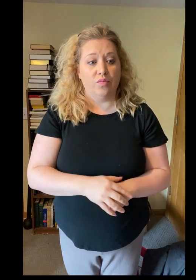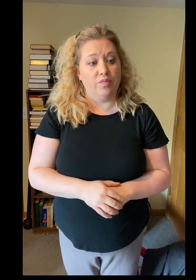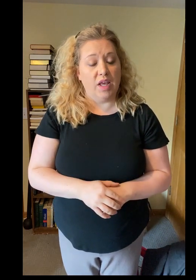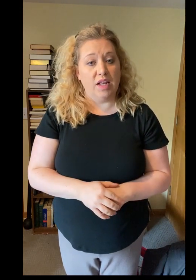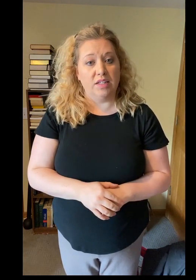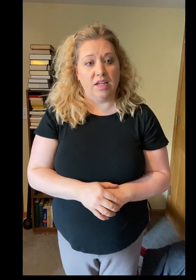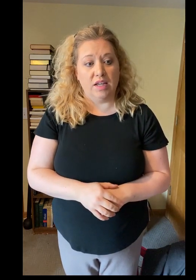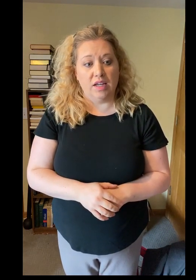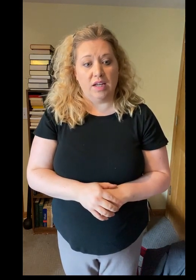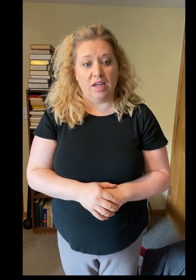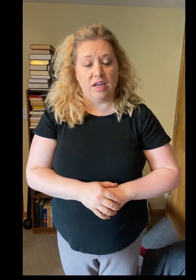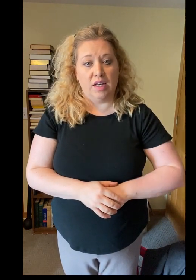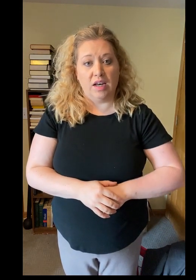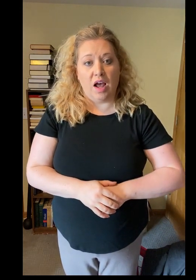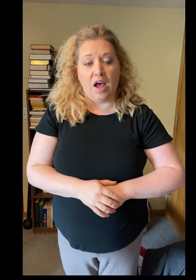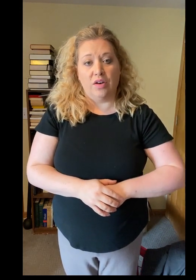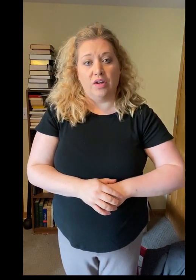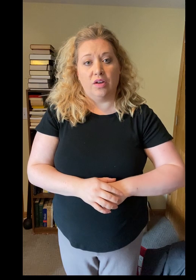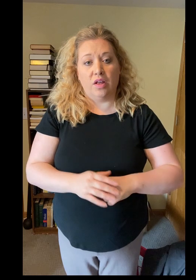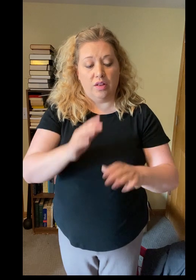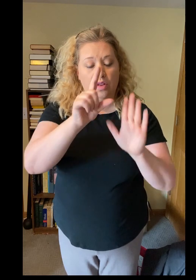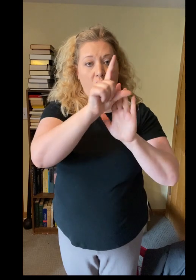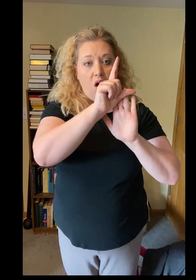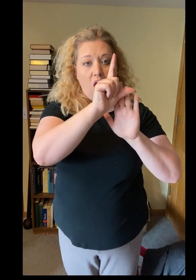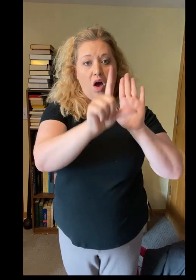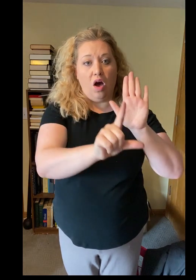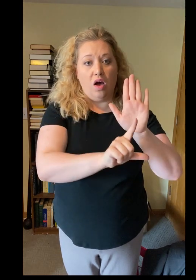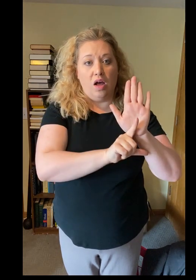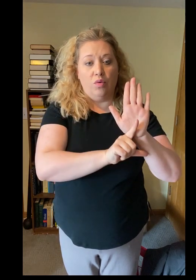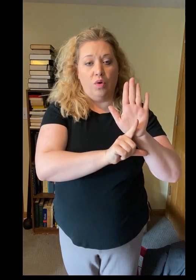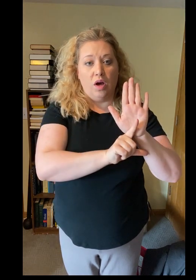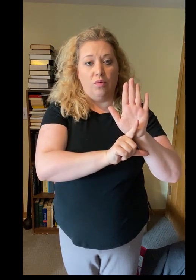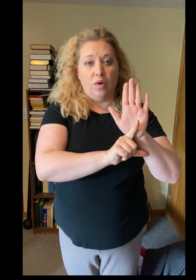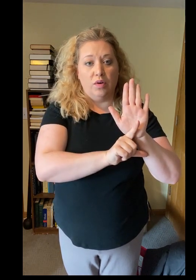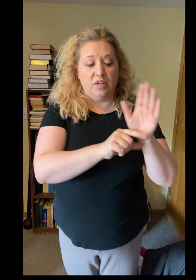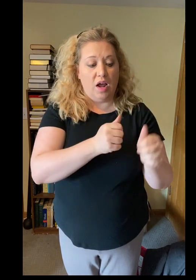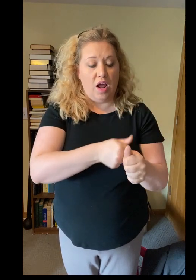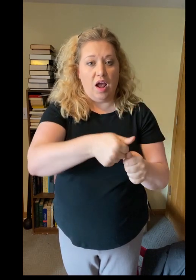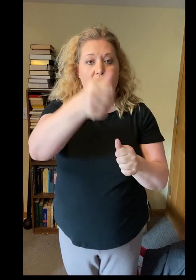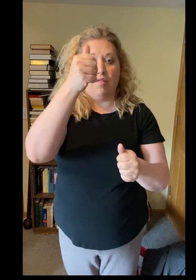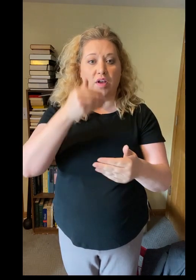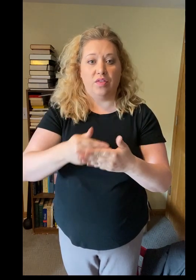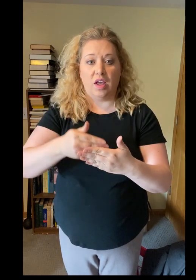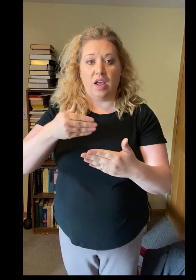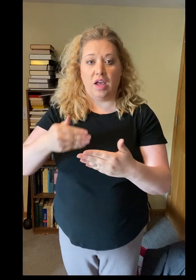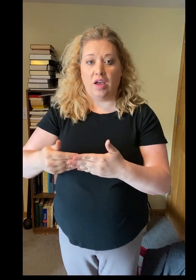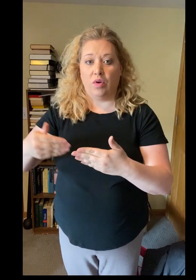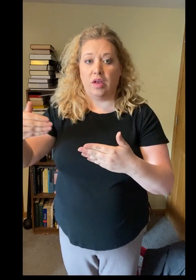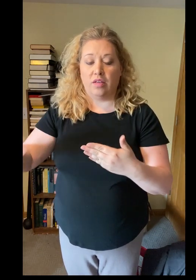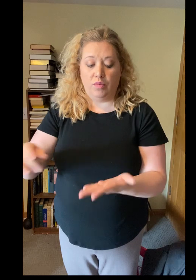Indeed, under the law, almost everything